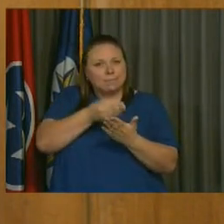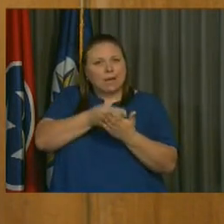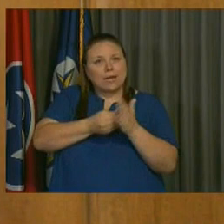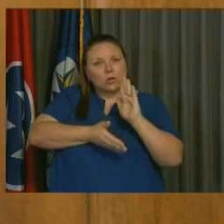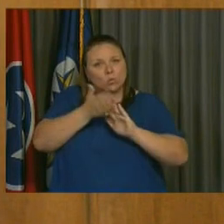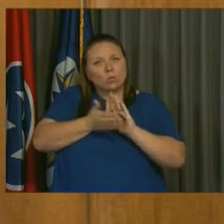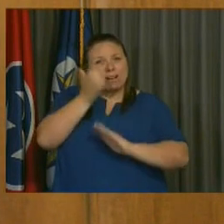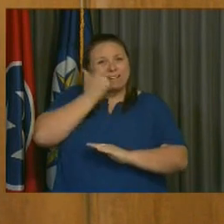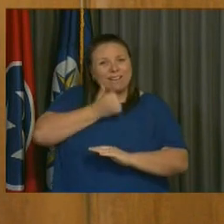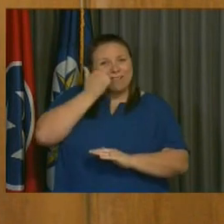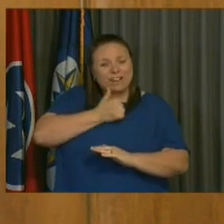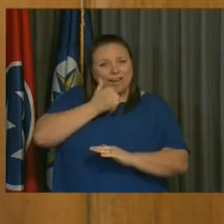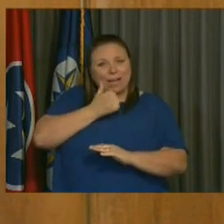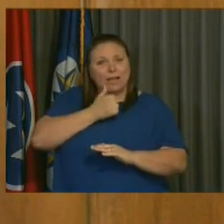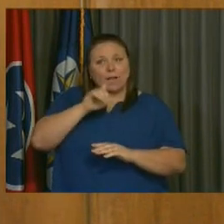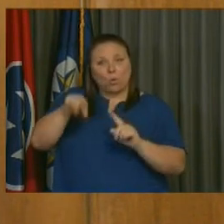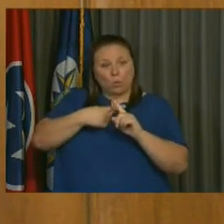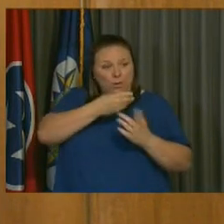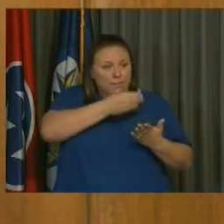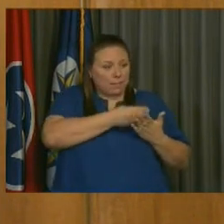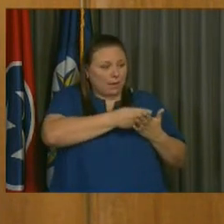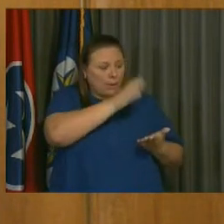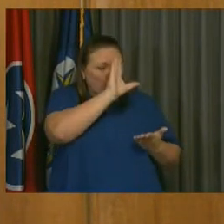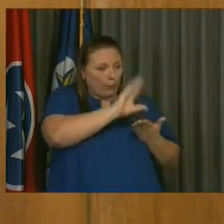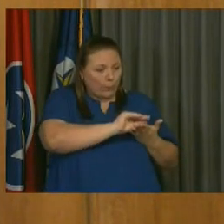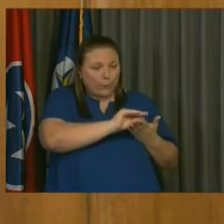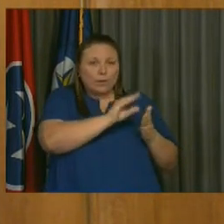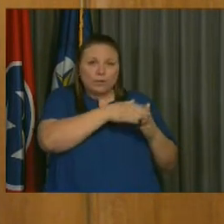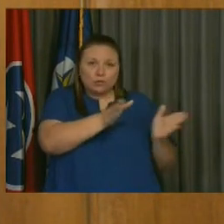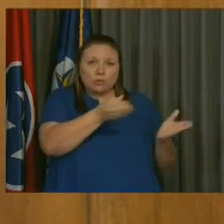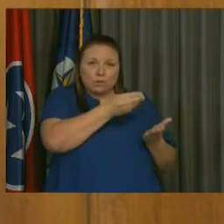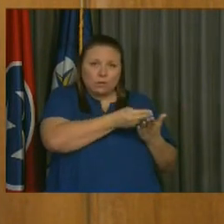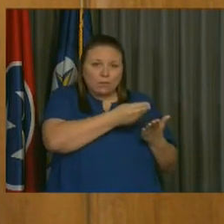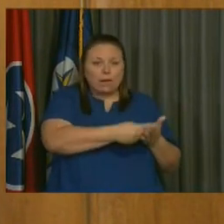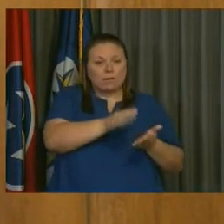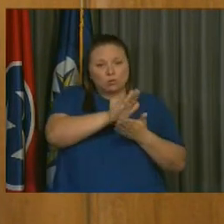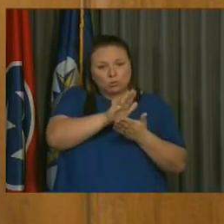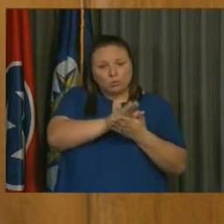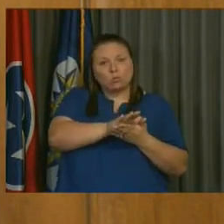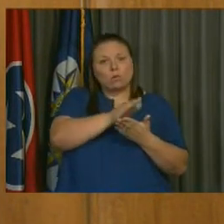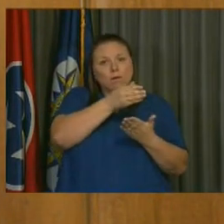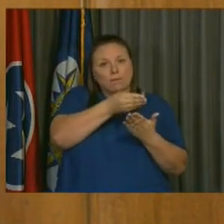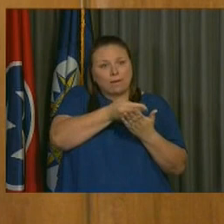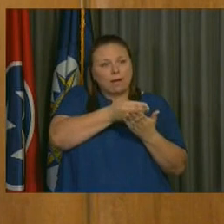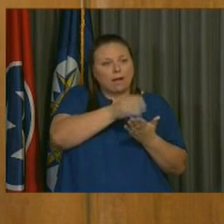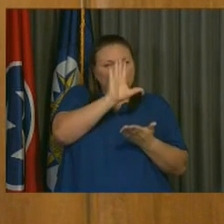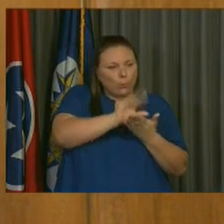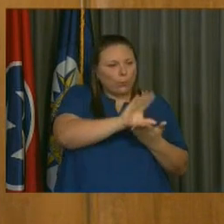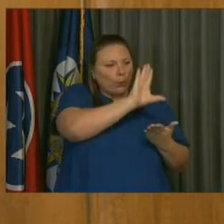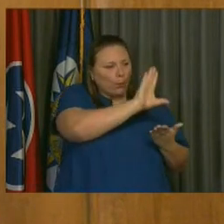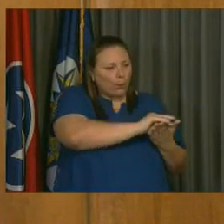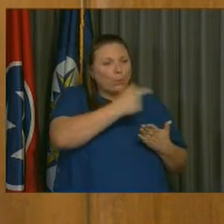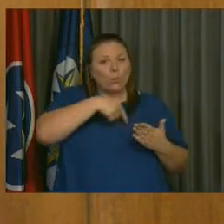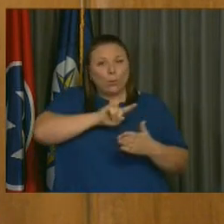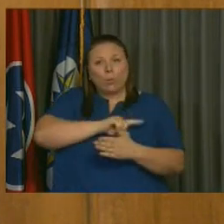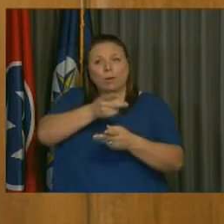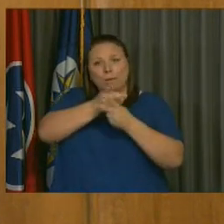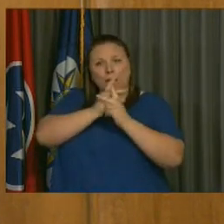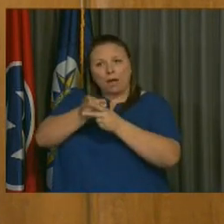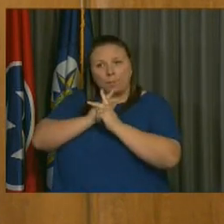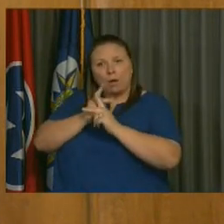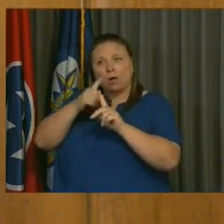day, even though our cash balances run so thin on the general fund and the school fund and so forth that Mayor Cooper described earlier.